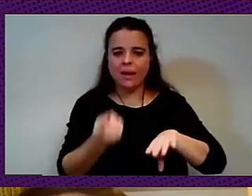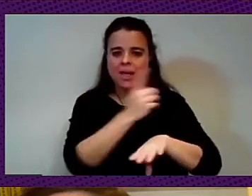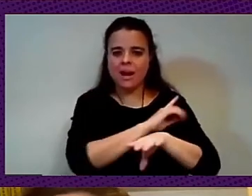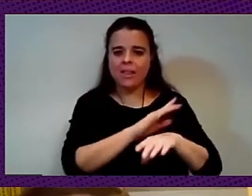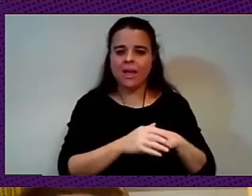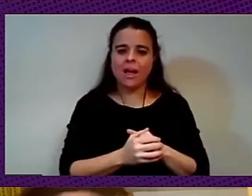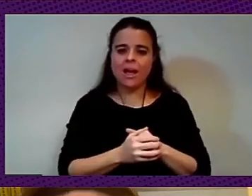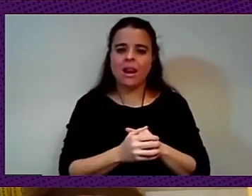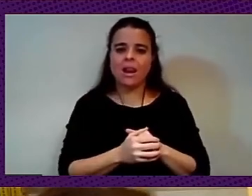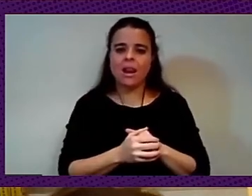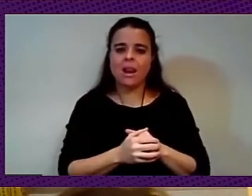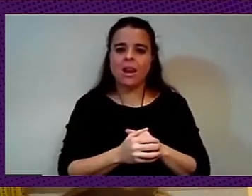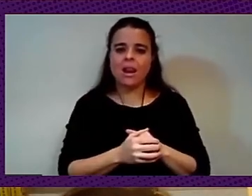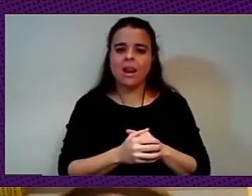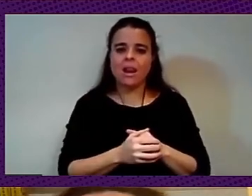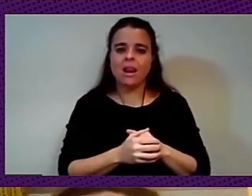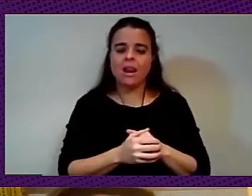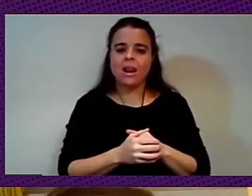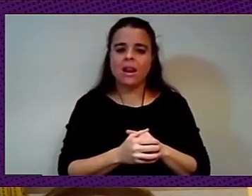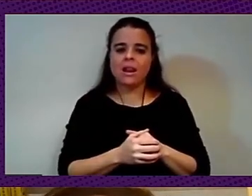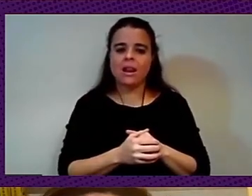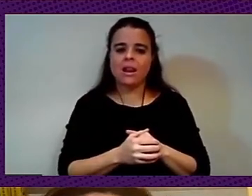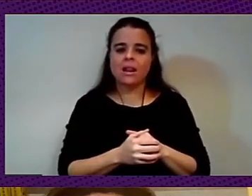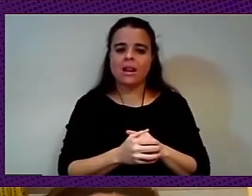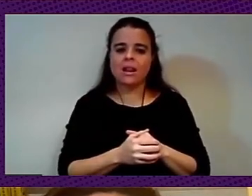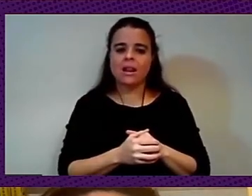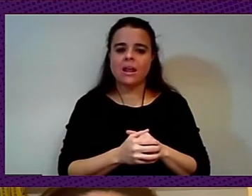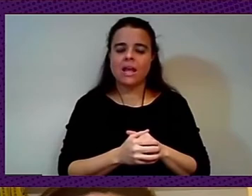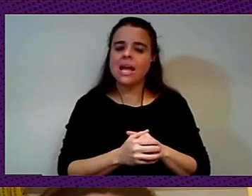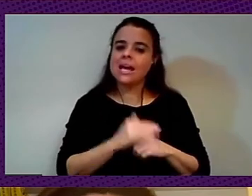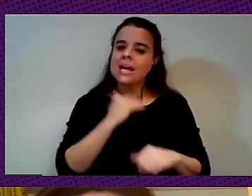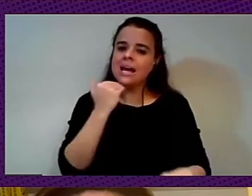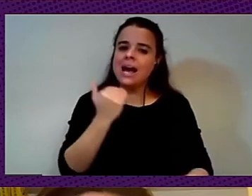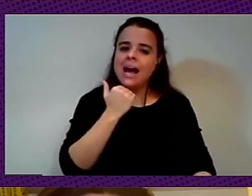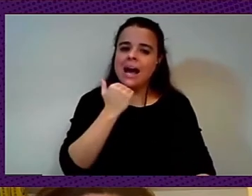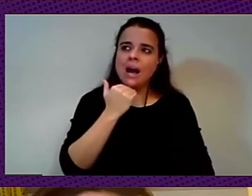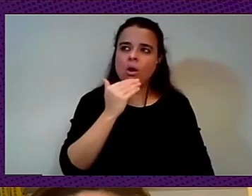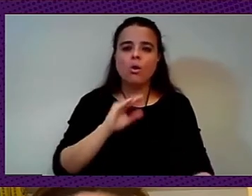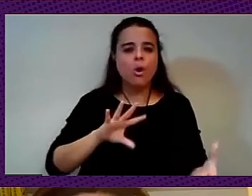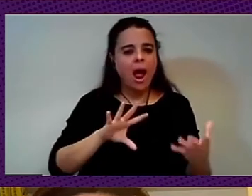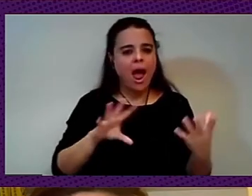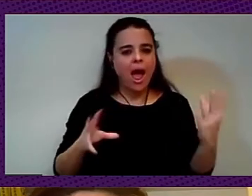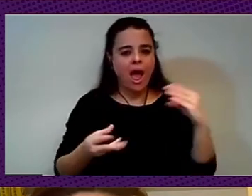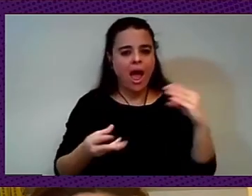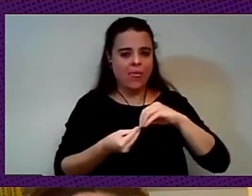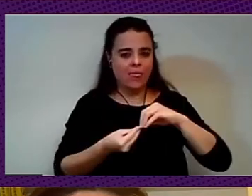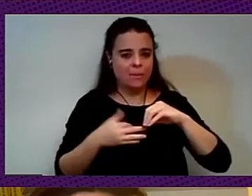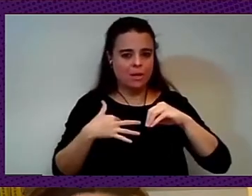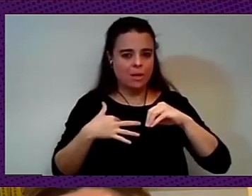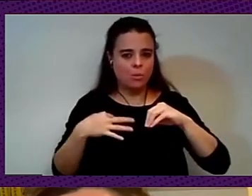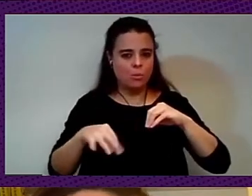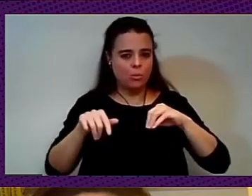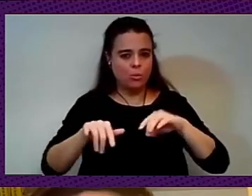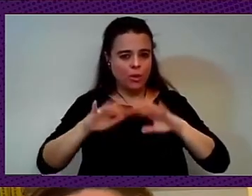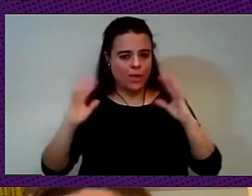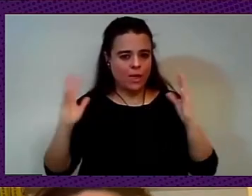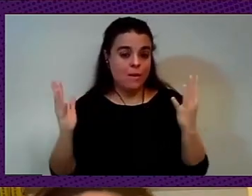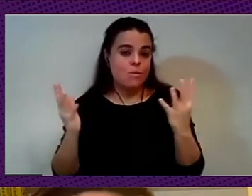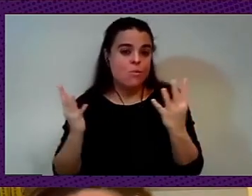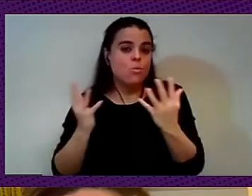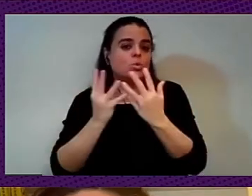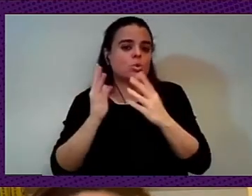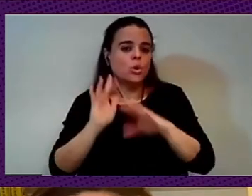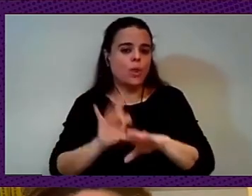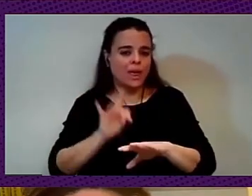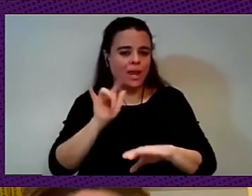to a kind of digital Tylerism. How can the old concept of Walker can be redesigned and use